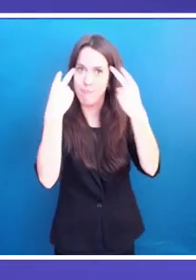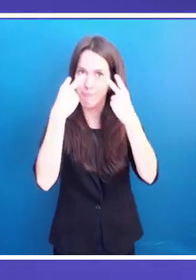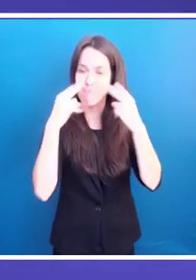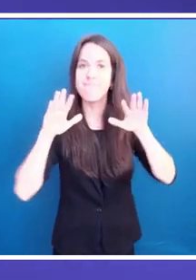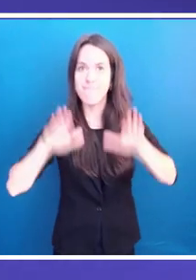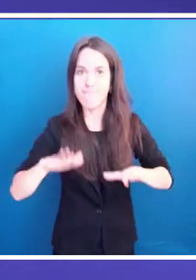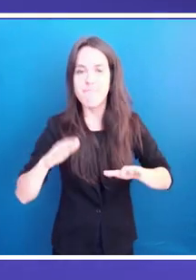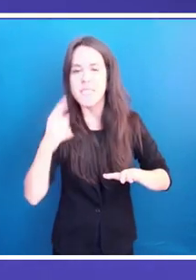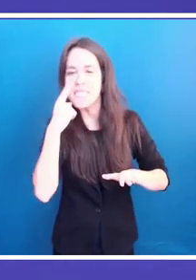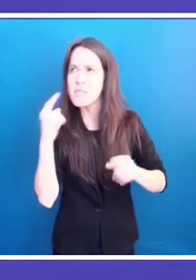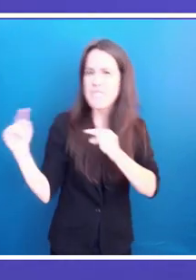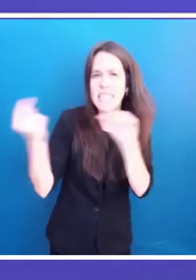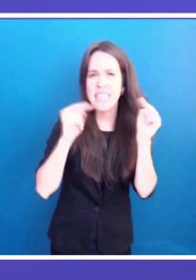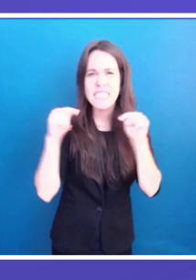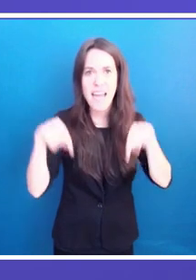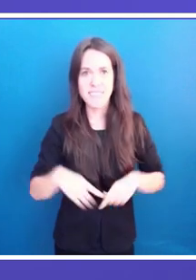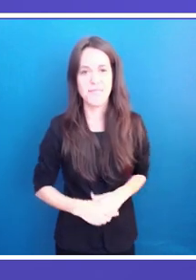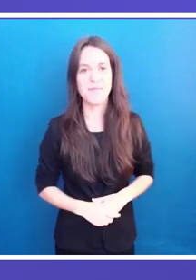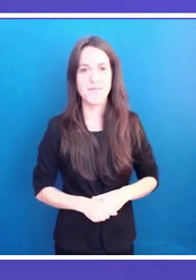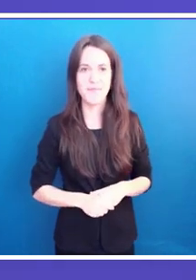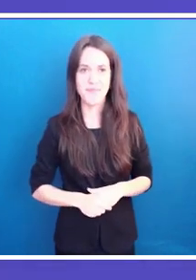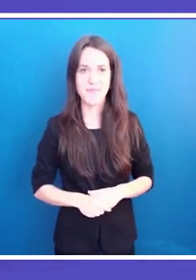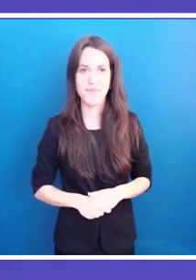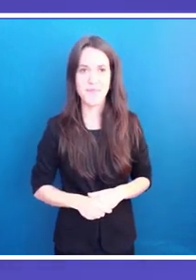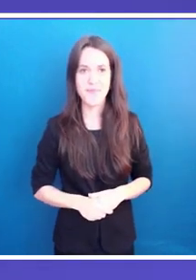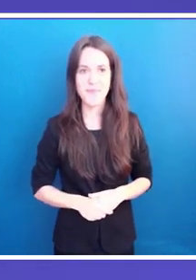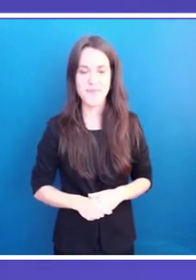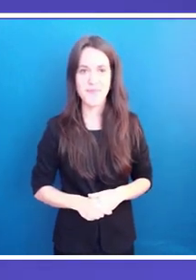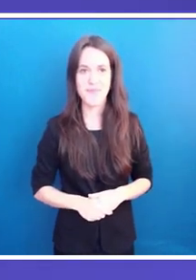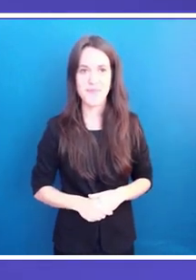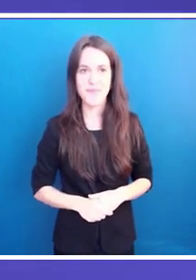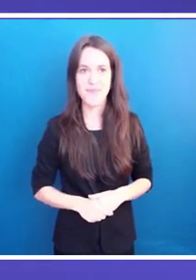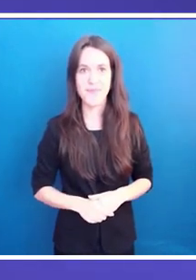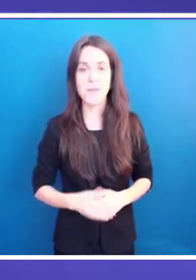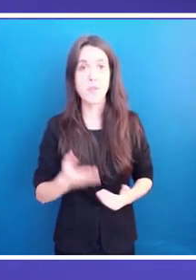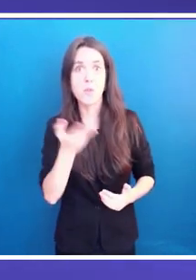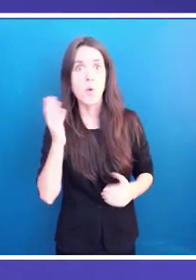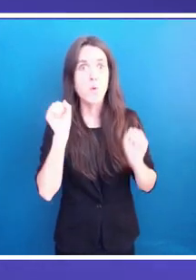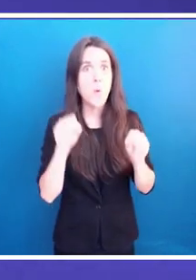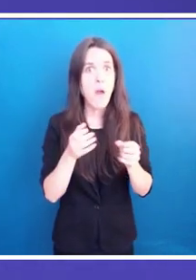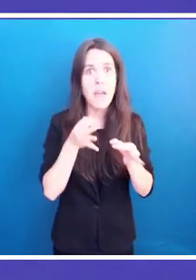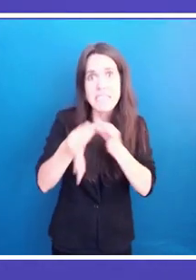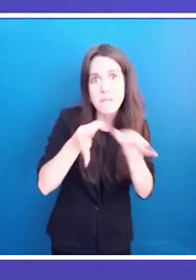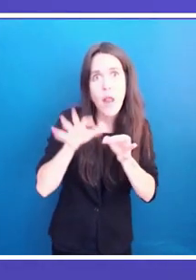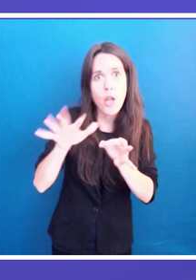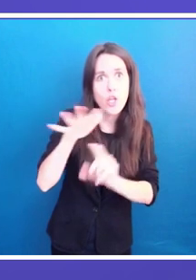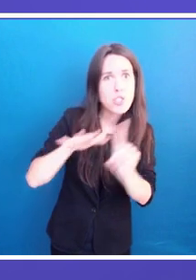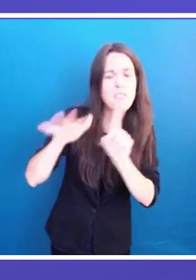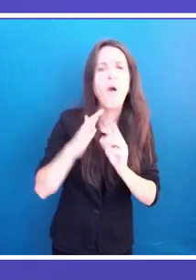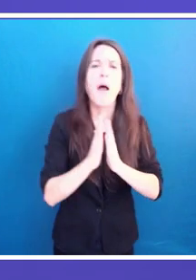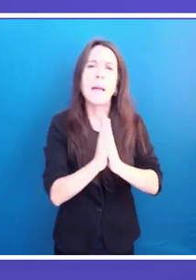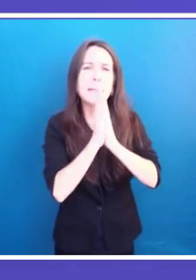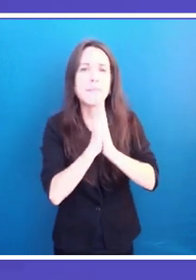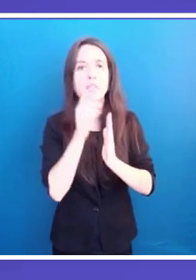so that you can clarify more your situation. I also kindly ask you to provide us with your